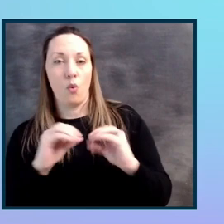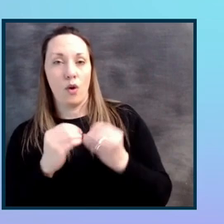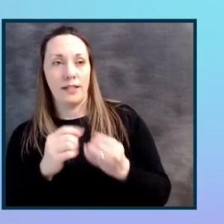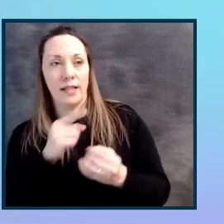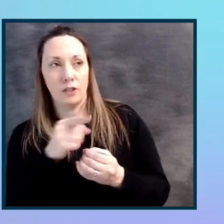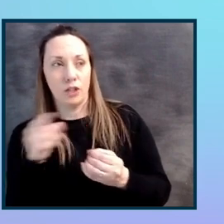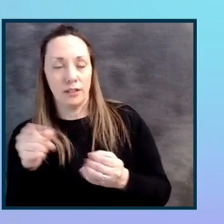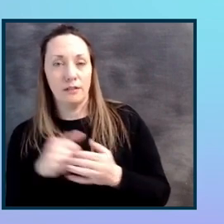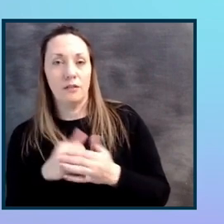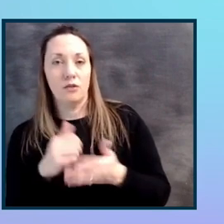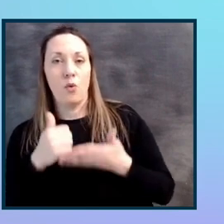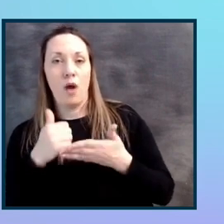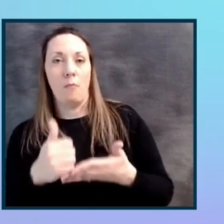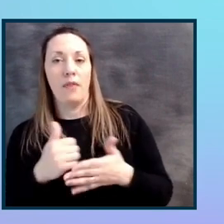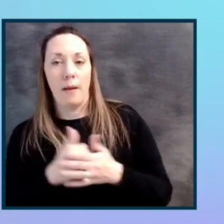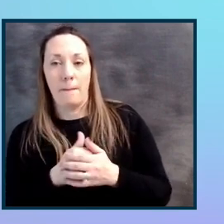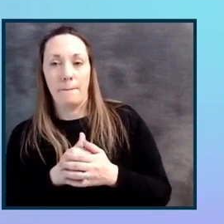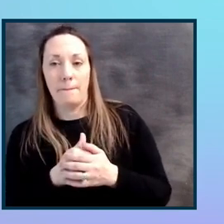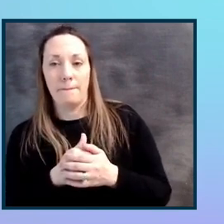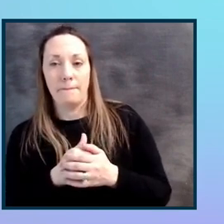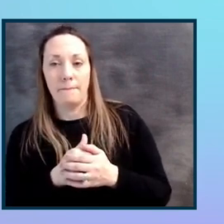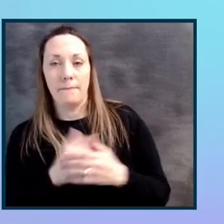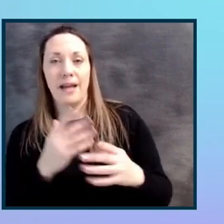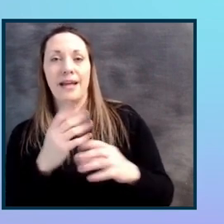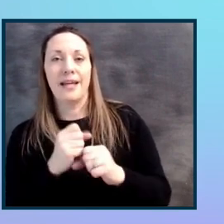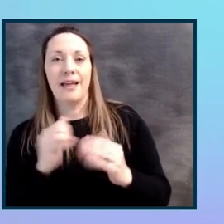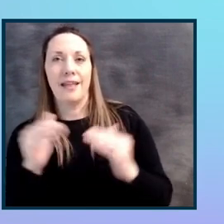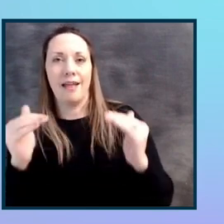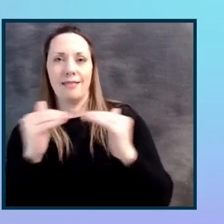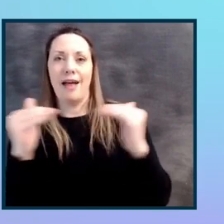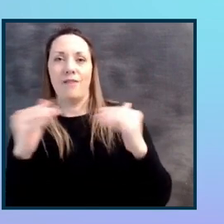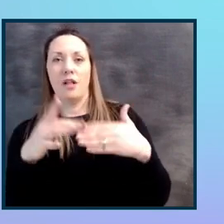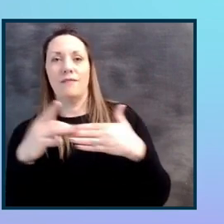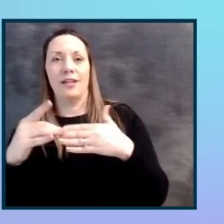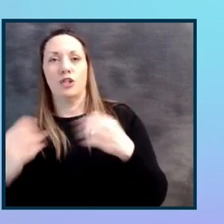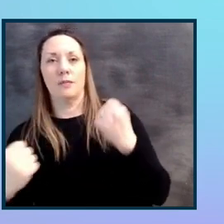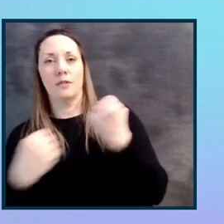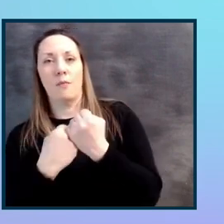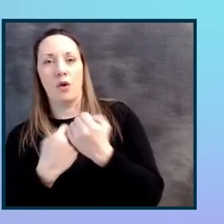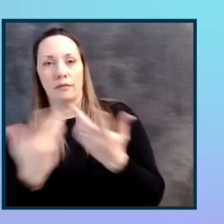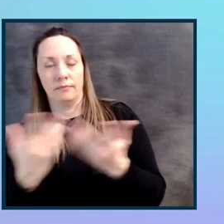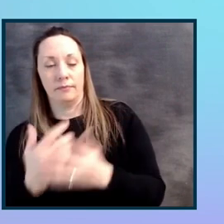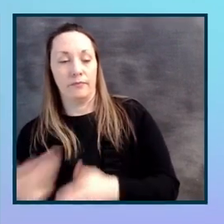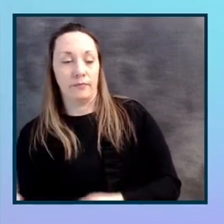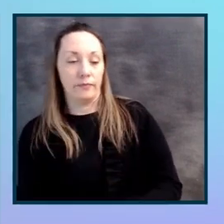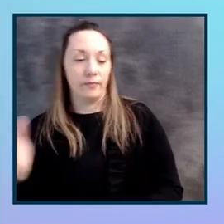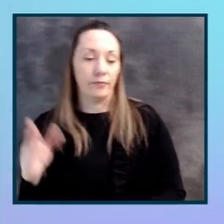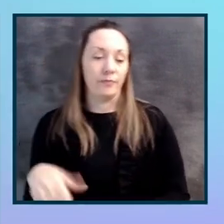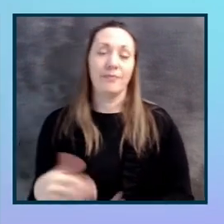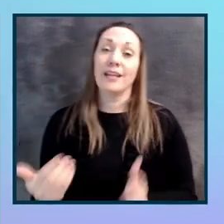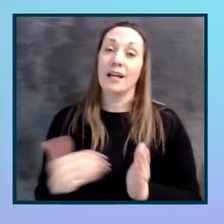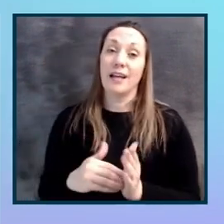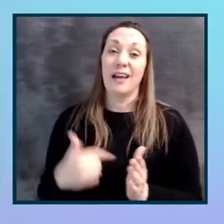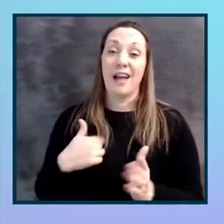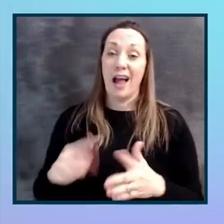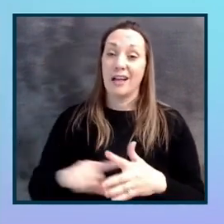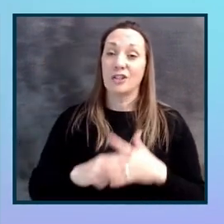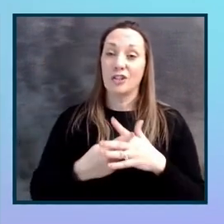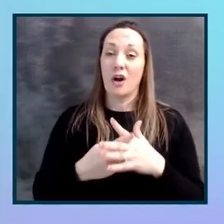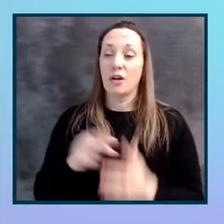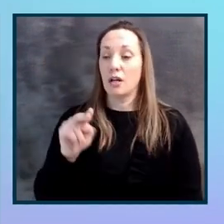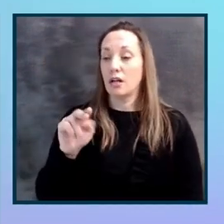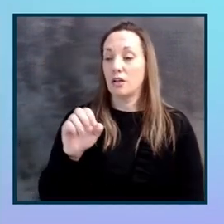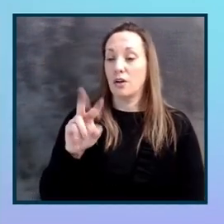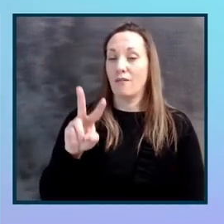to help them get that level of leadership support? Okay, I mean, as I said, I started in November